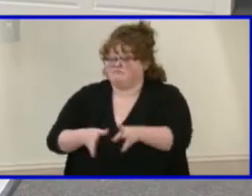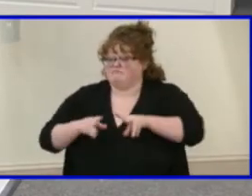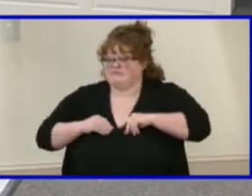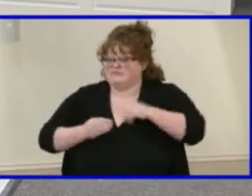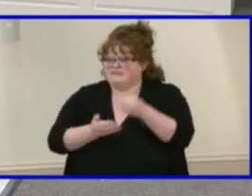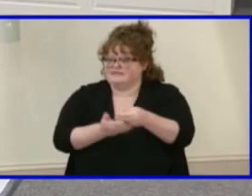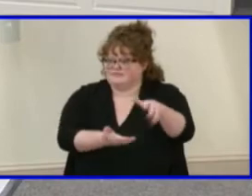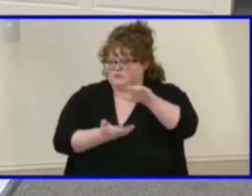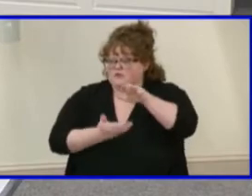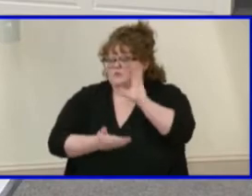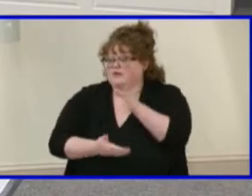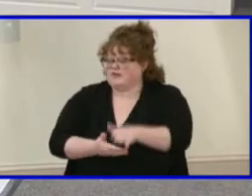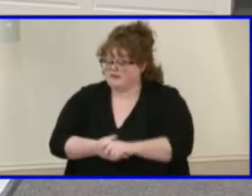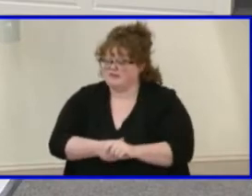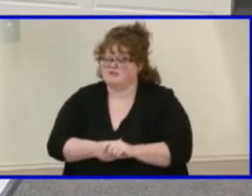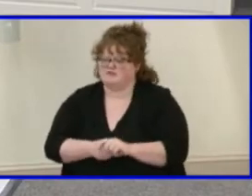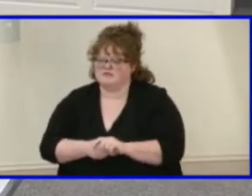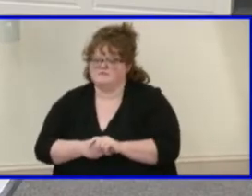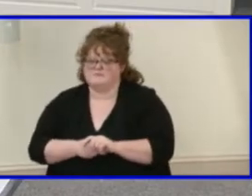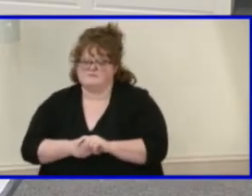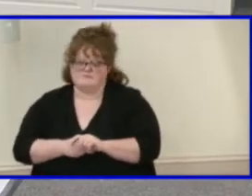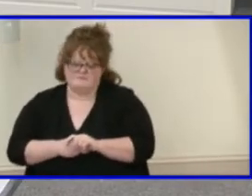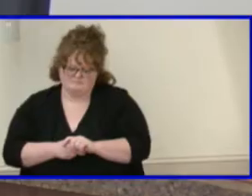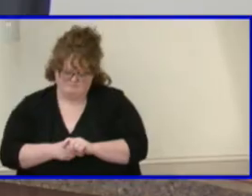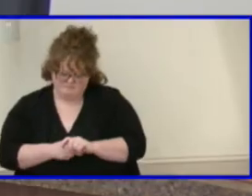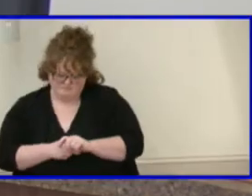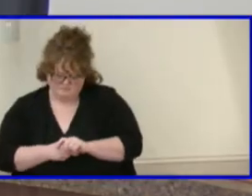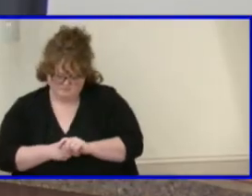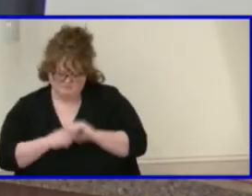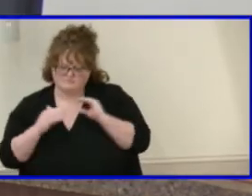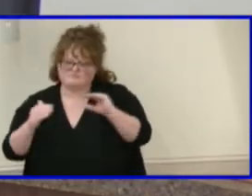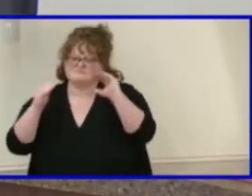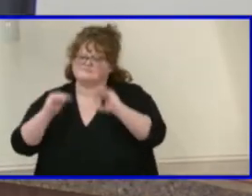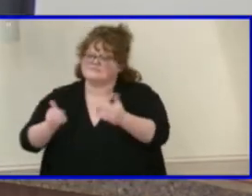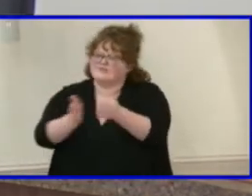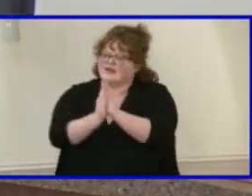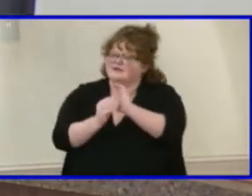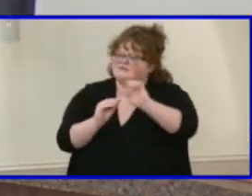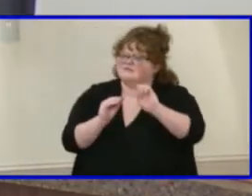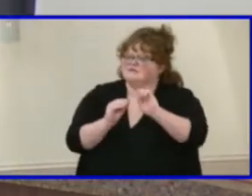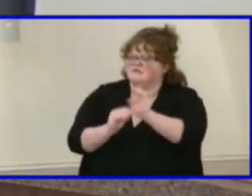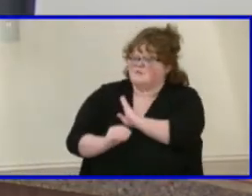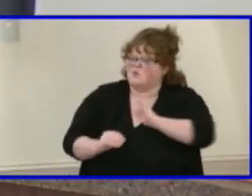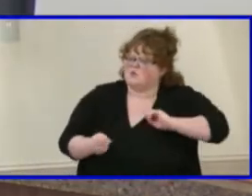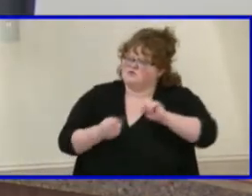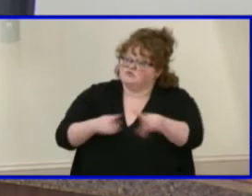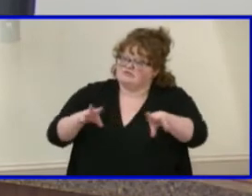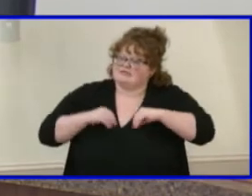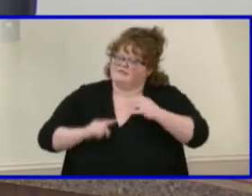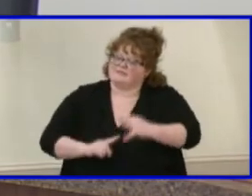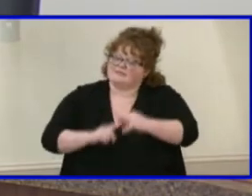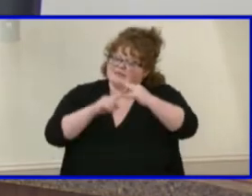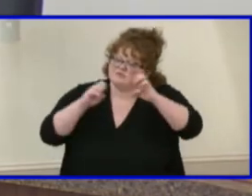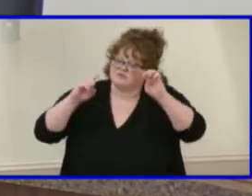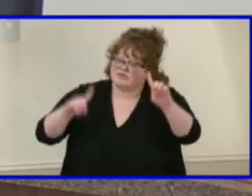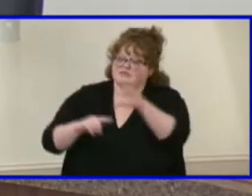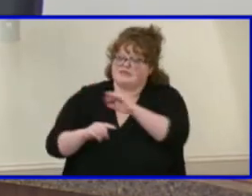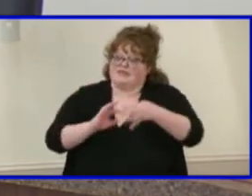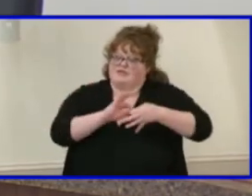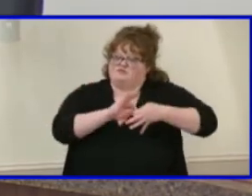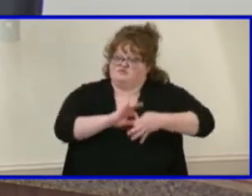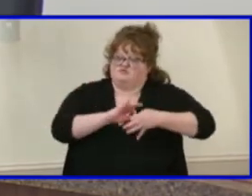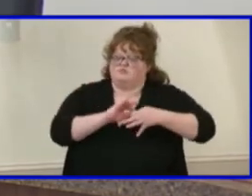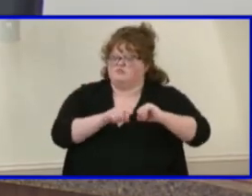has been accepted. Thank you. Next, asking that the board accept the special education interpreter training